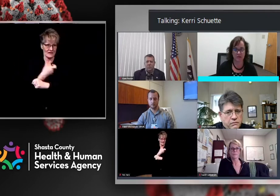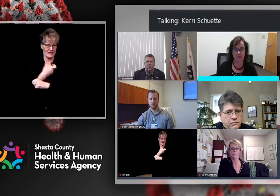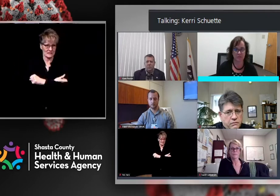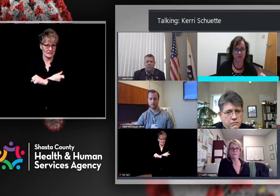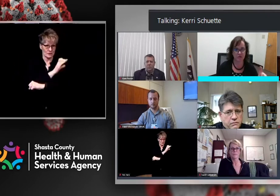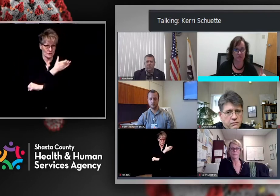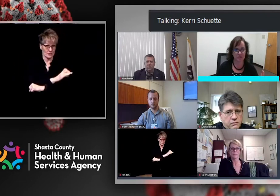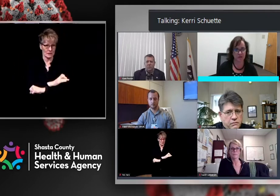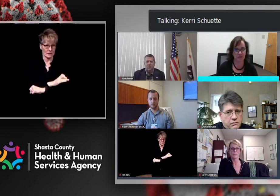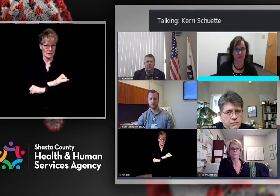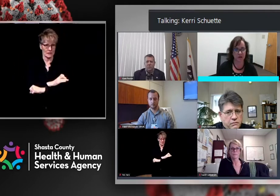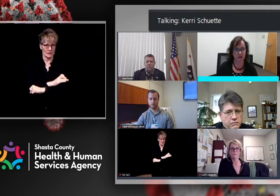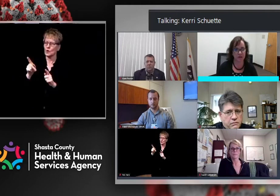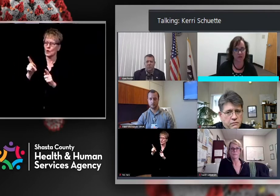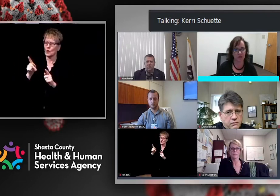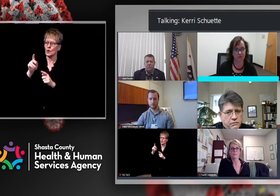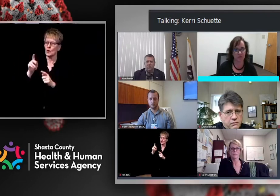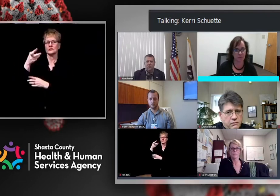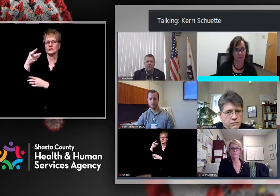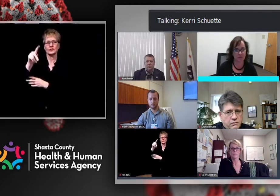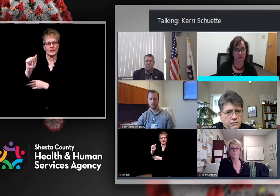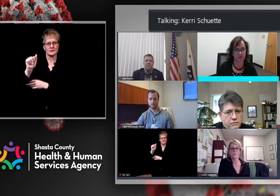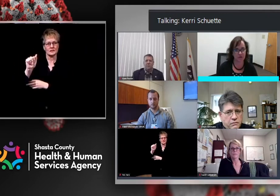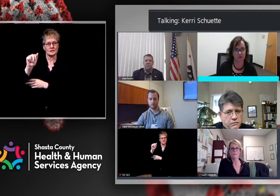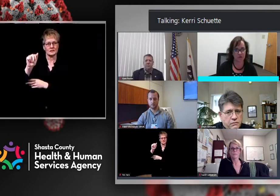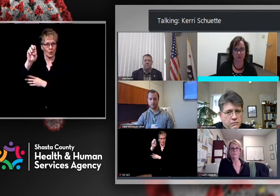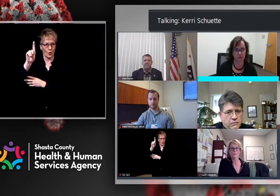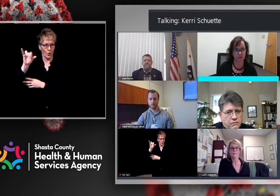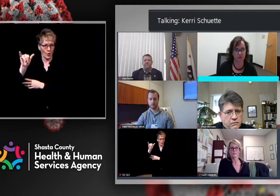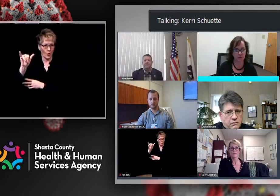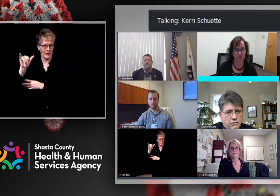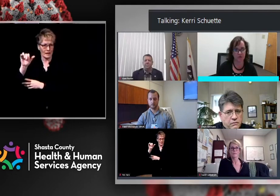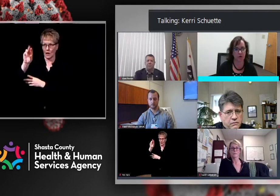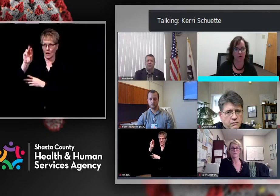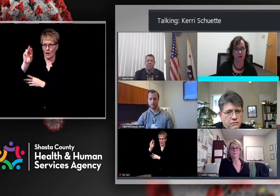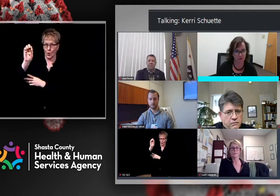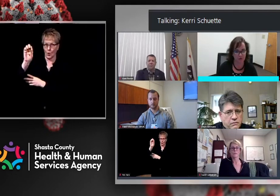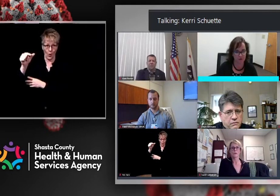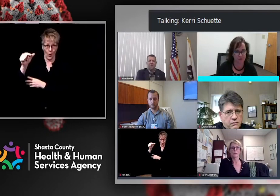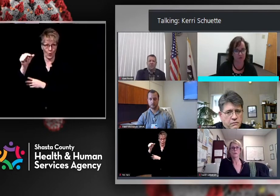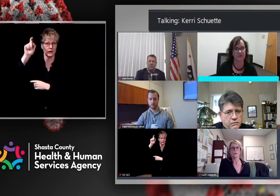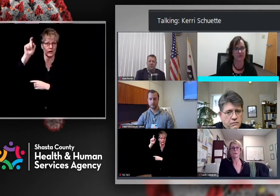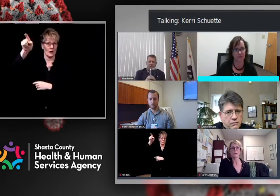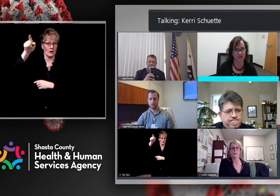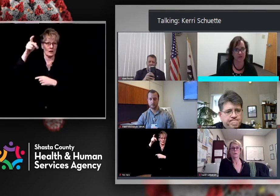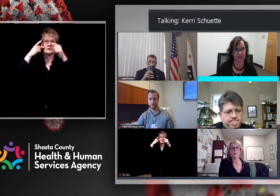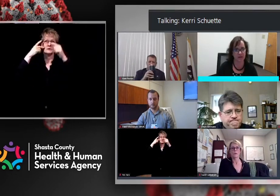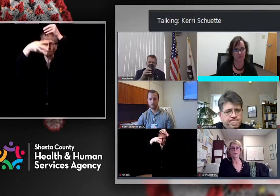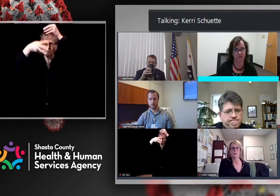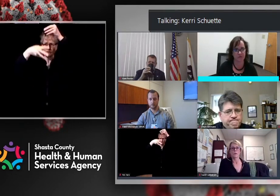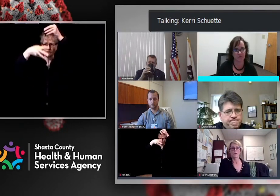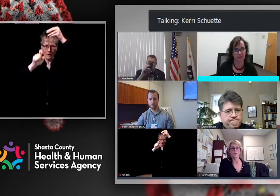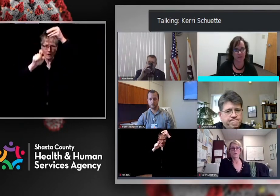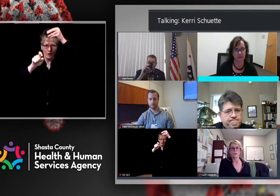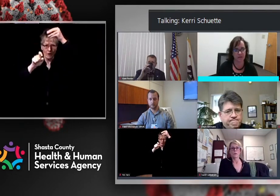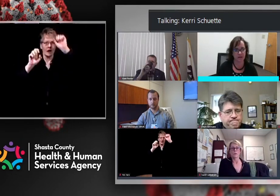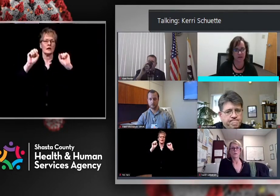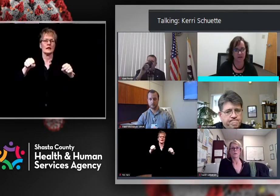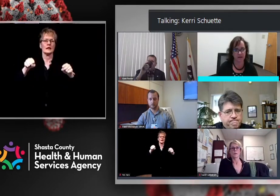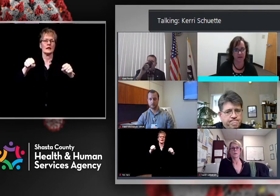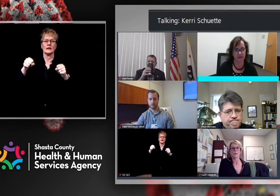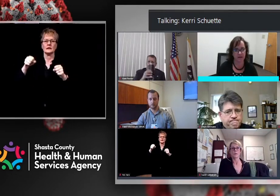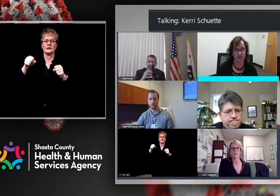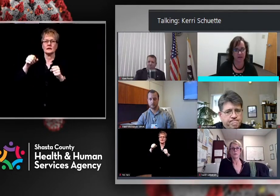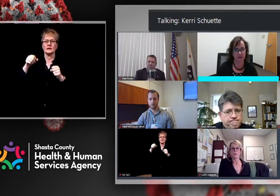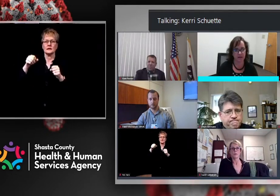there are some instructions on the top, including the forms that you should bring with you. If you are one of those groups, it's been invited to that clinic.